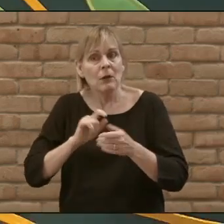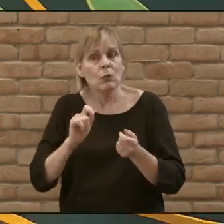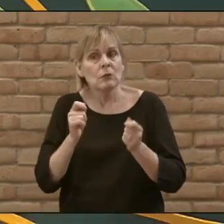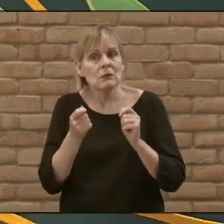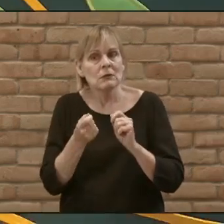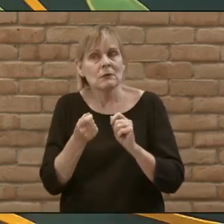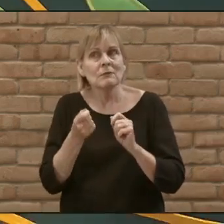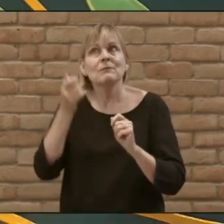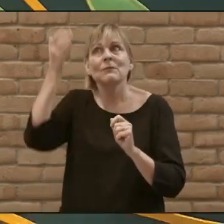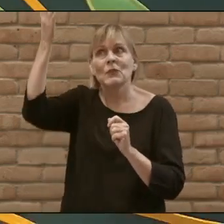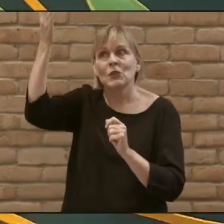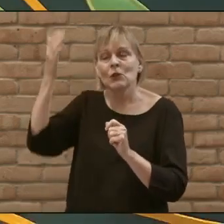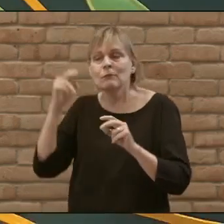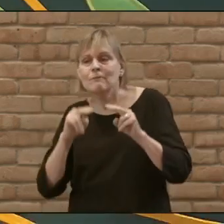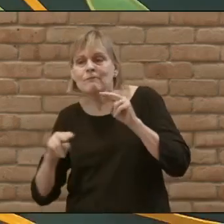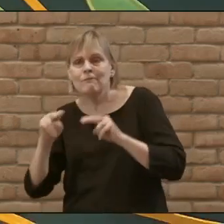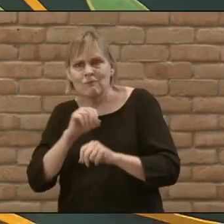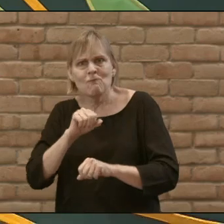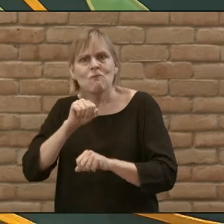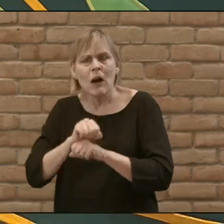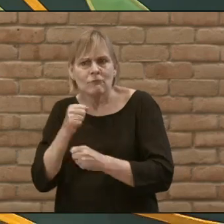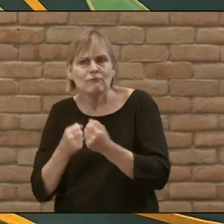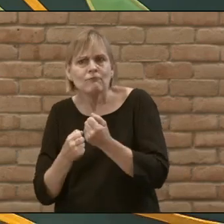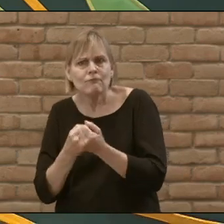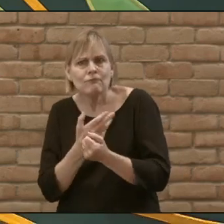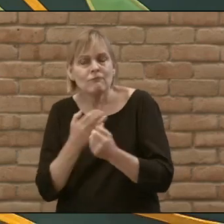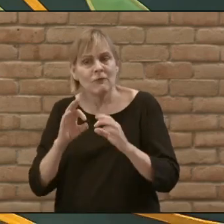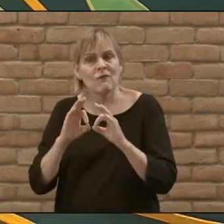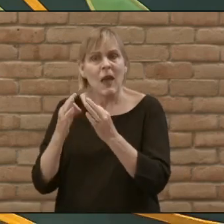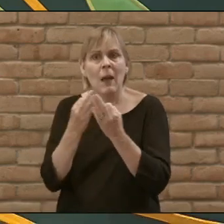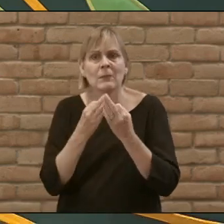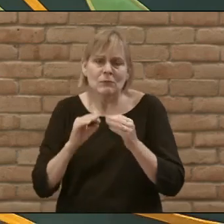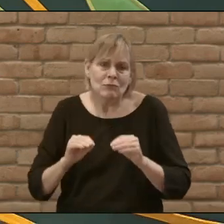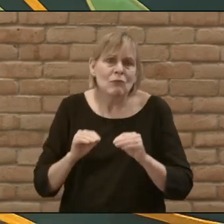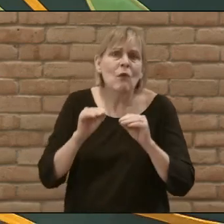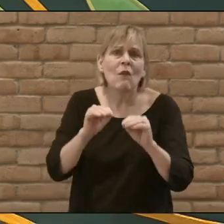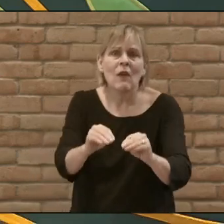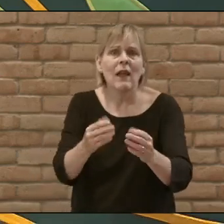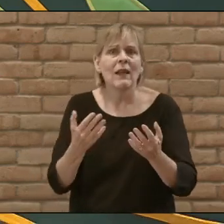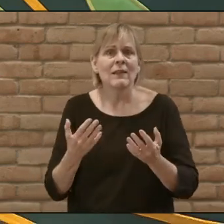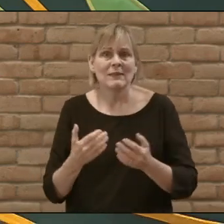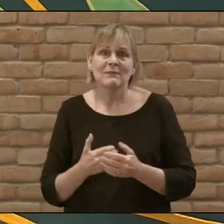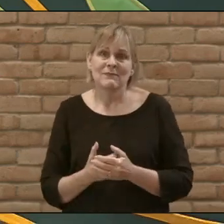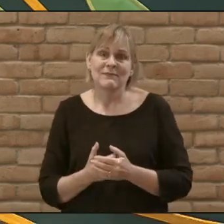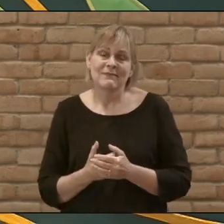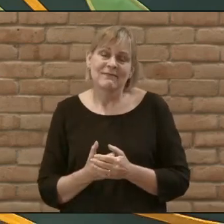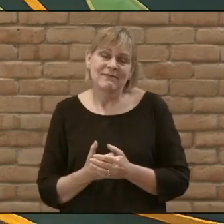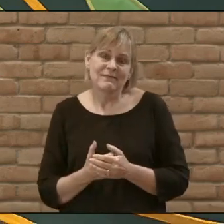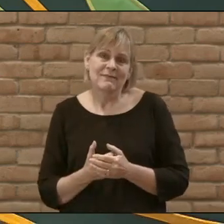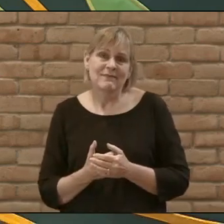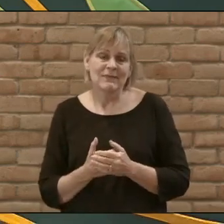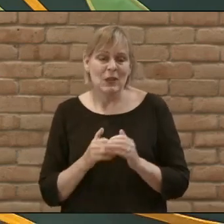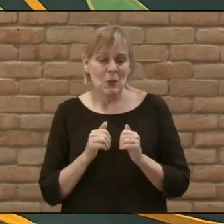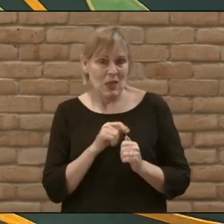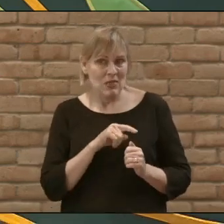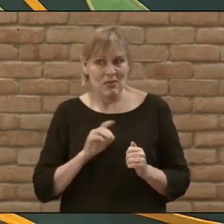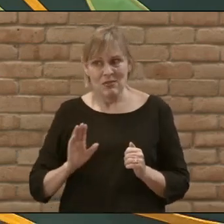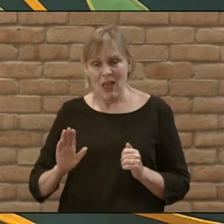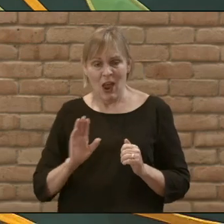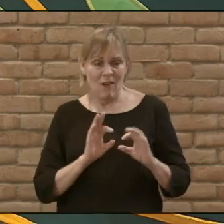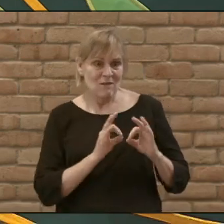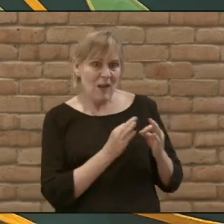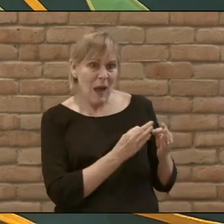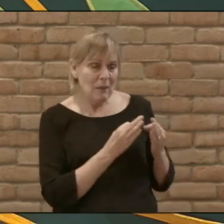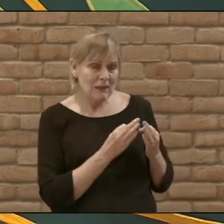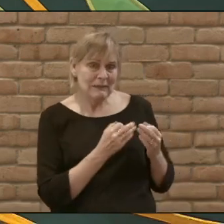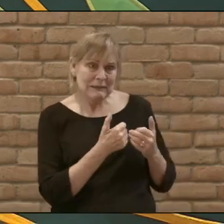that you would be their rock for their families as they're moving away from them as well. That you'd be with them in this time of transition.